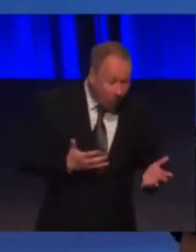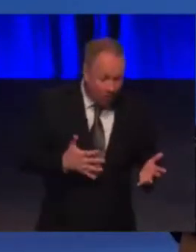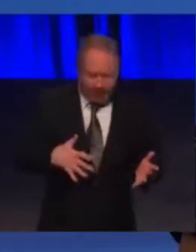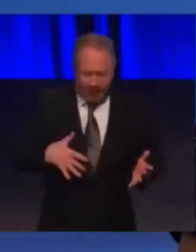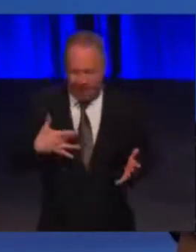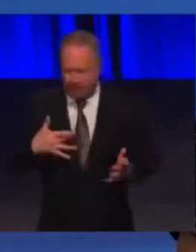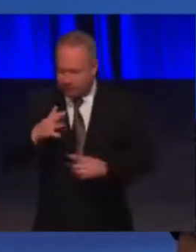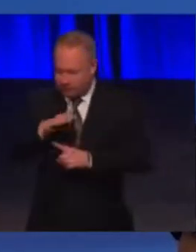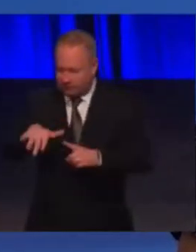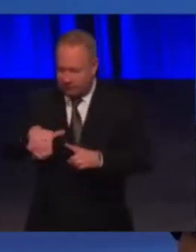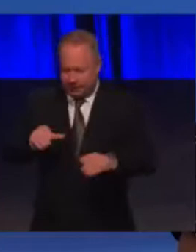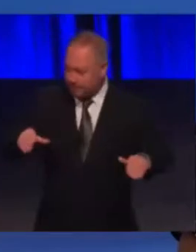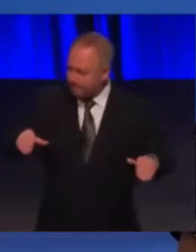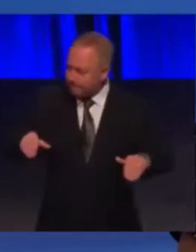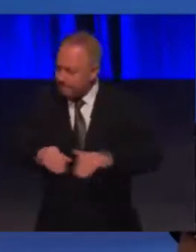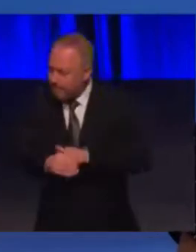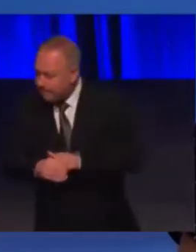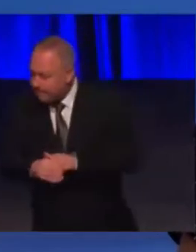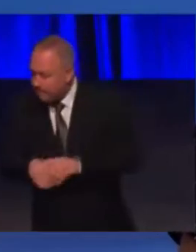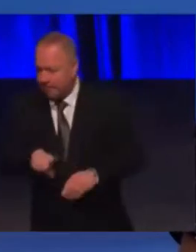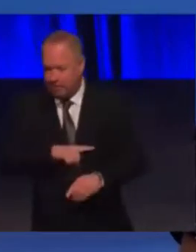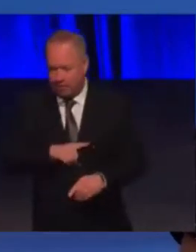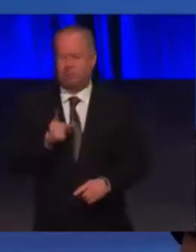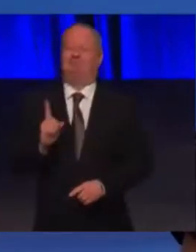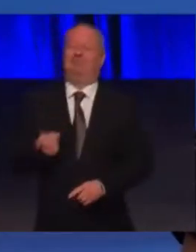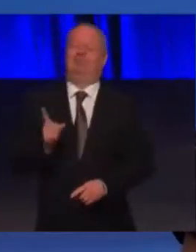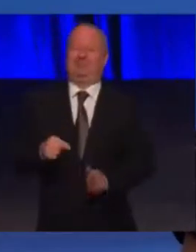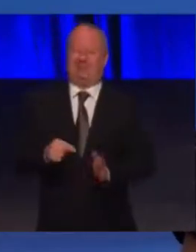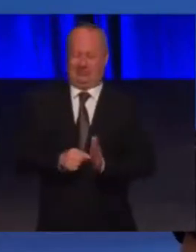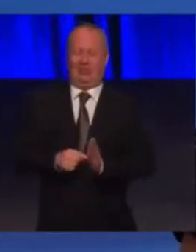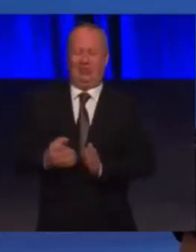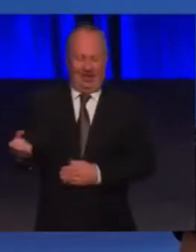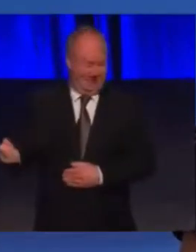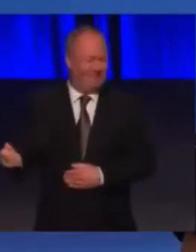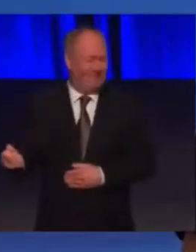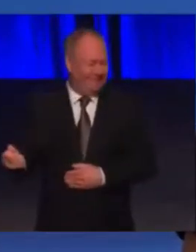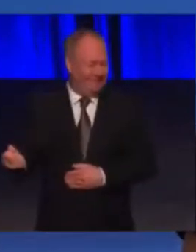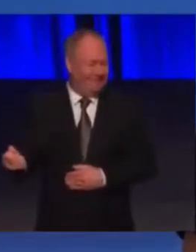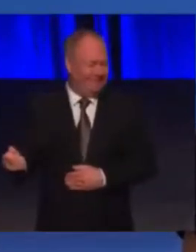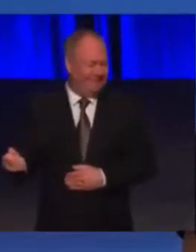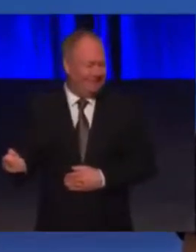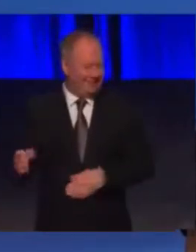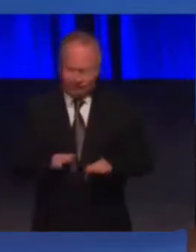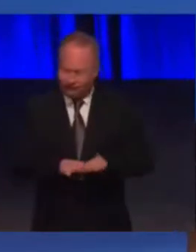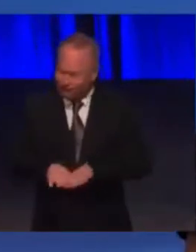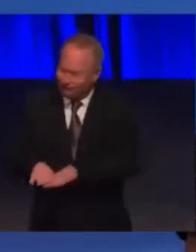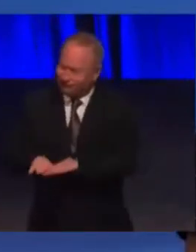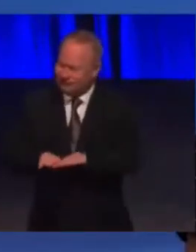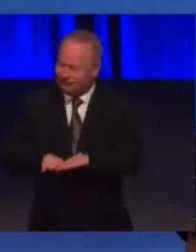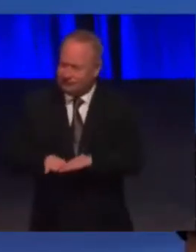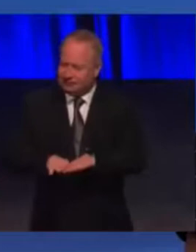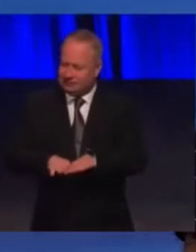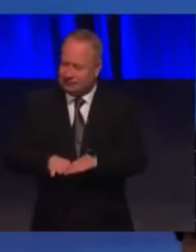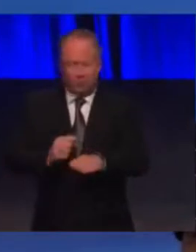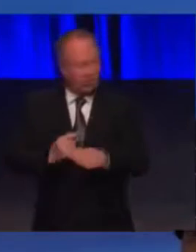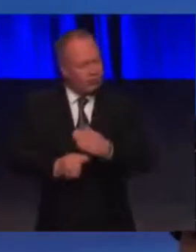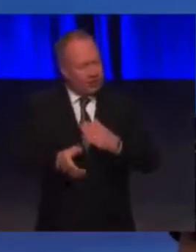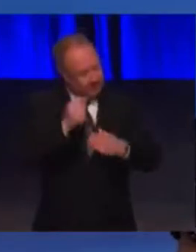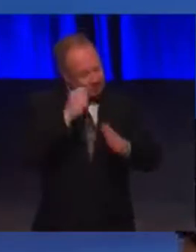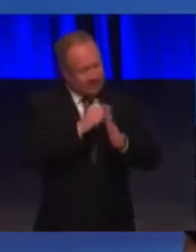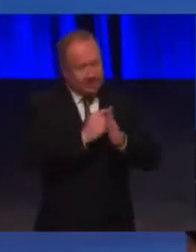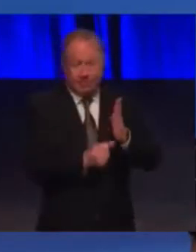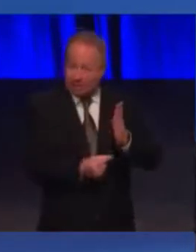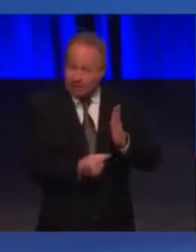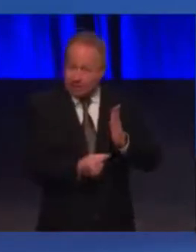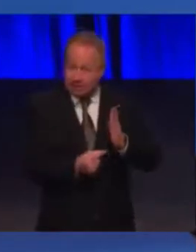inclusion just because you can access a suitable toilet like others. But it's not just about learning disabilities. Toileting